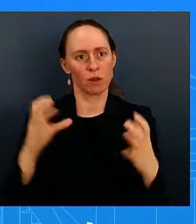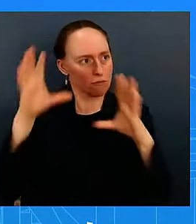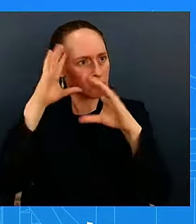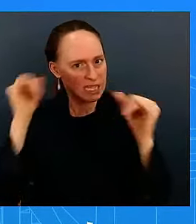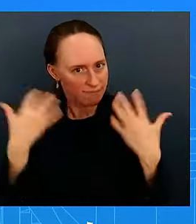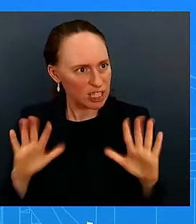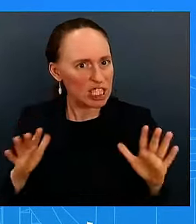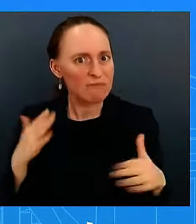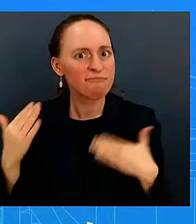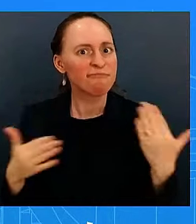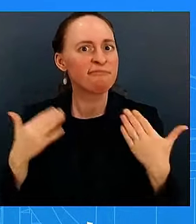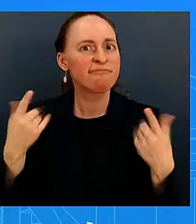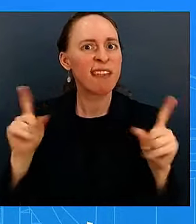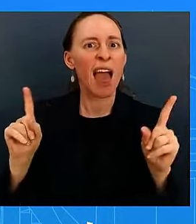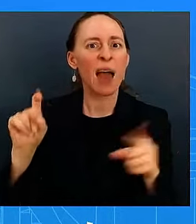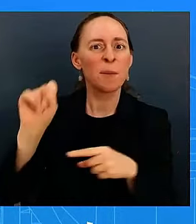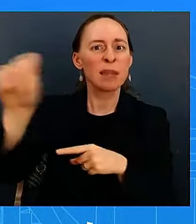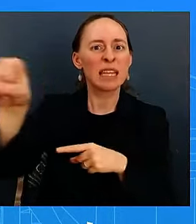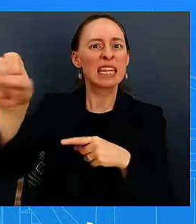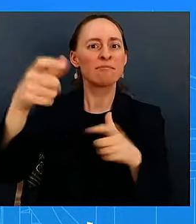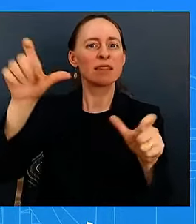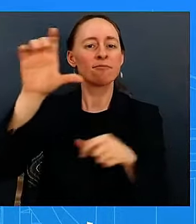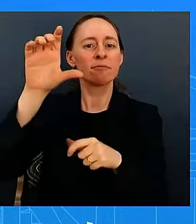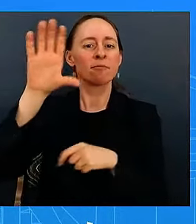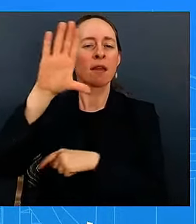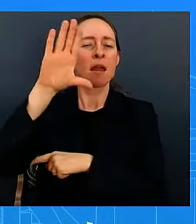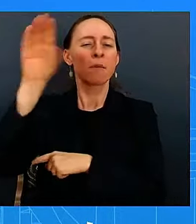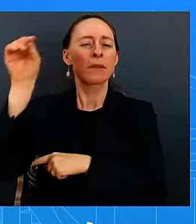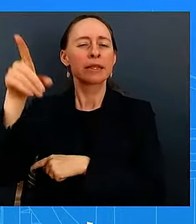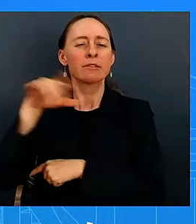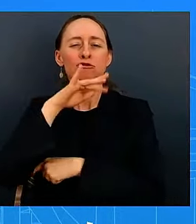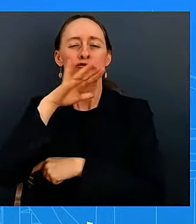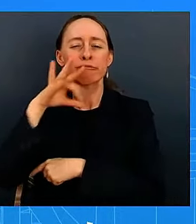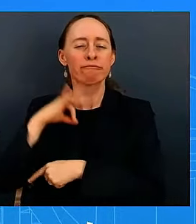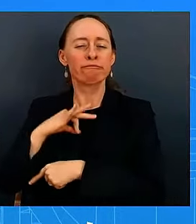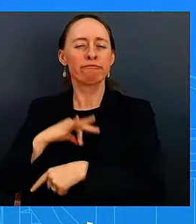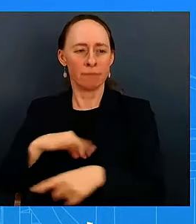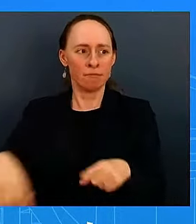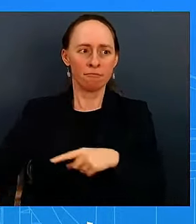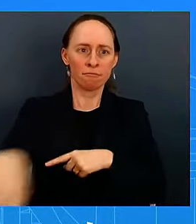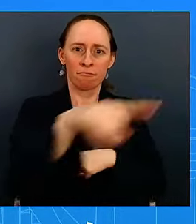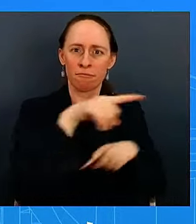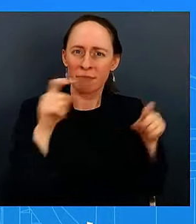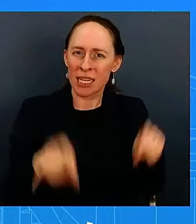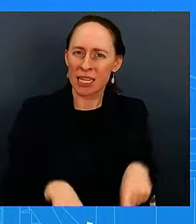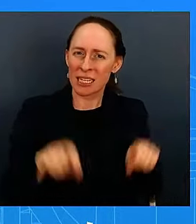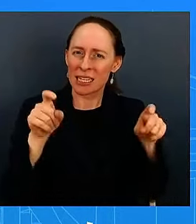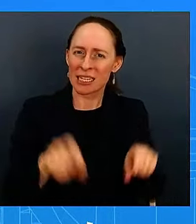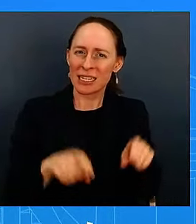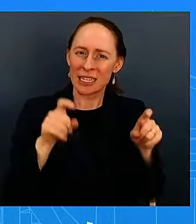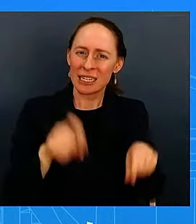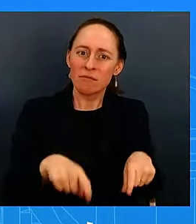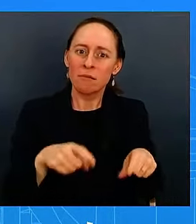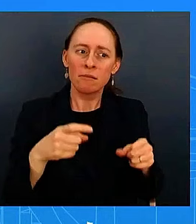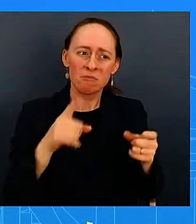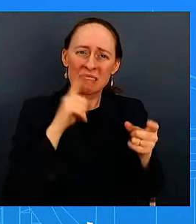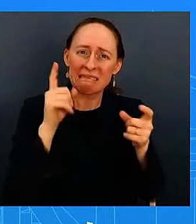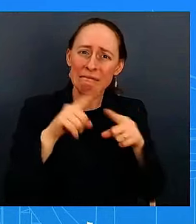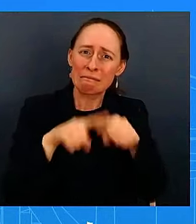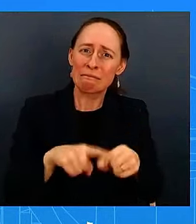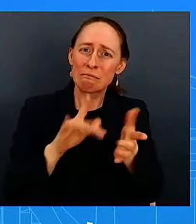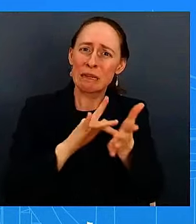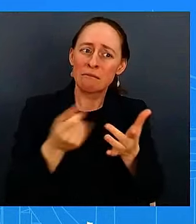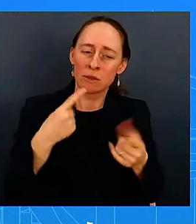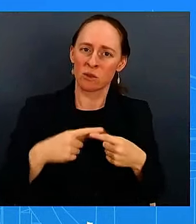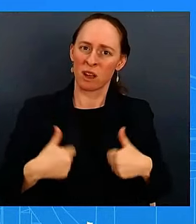and so that is important to the american people lowering those really uh critical drugs that they need just to survive you've heard stories uh